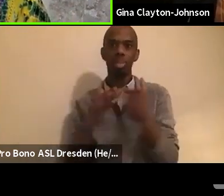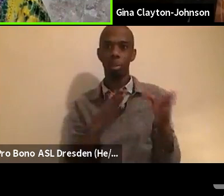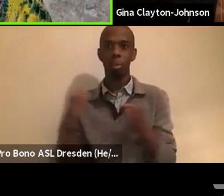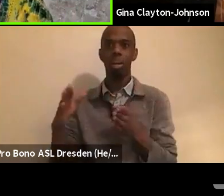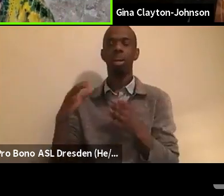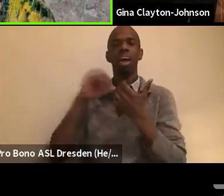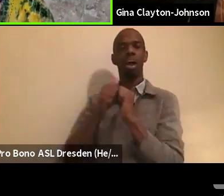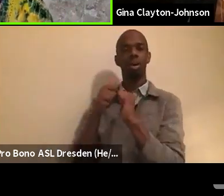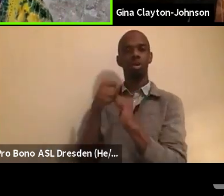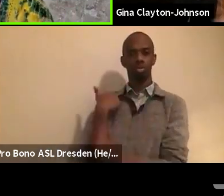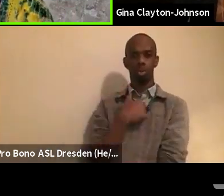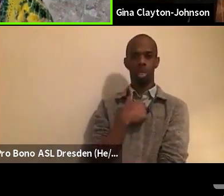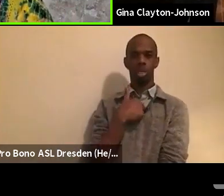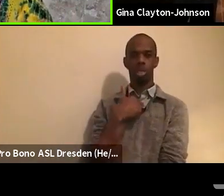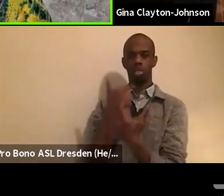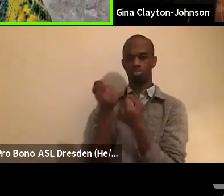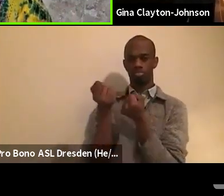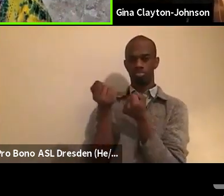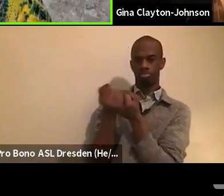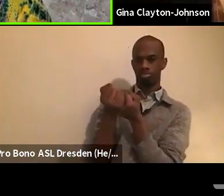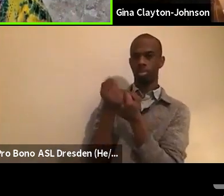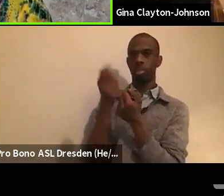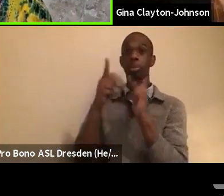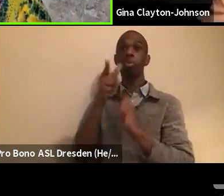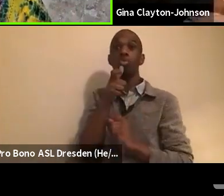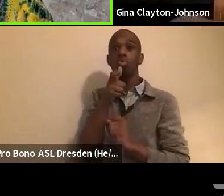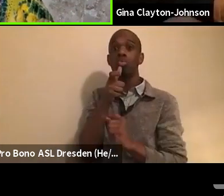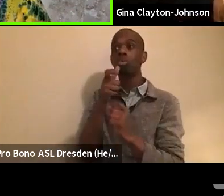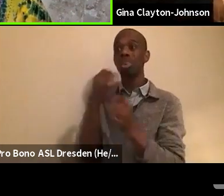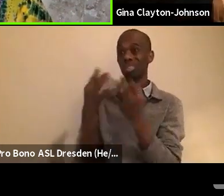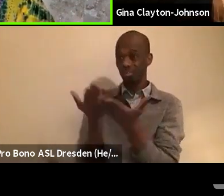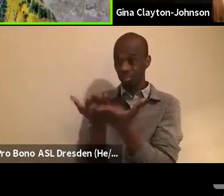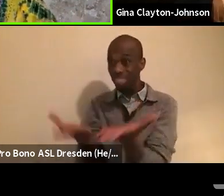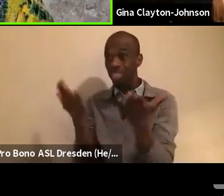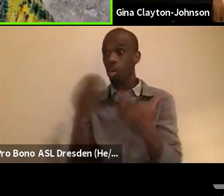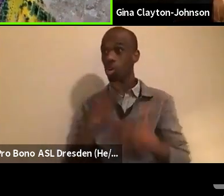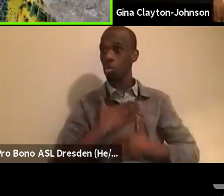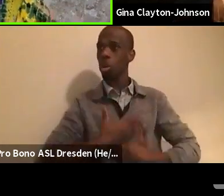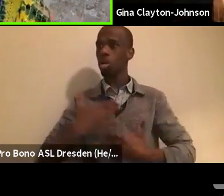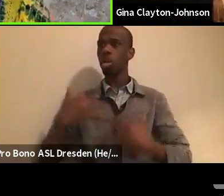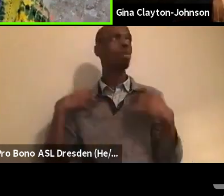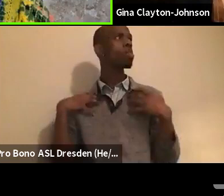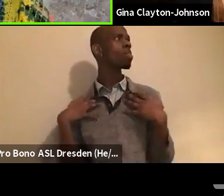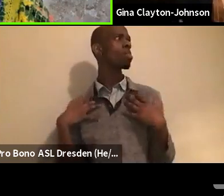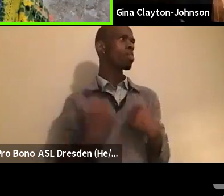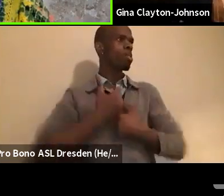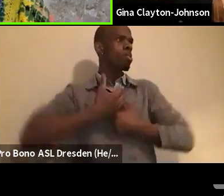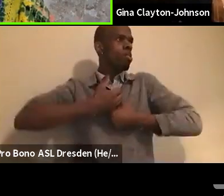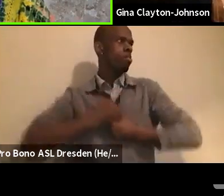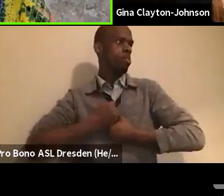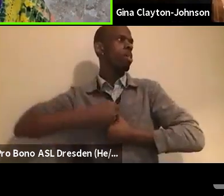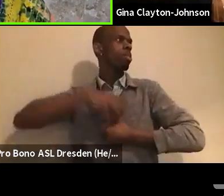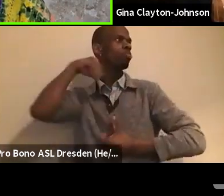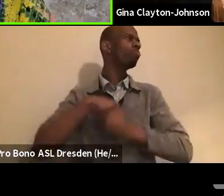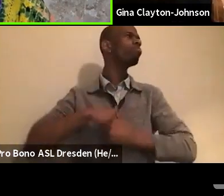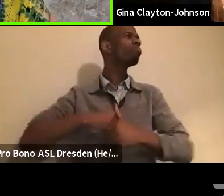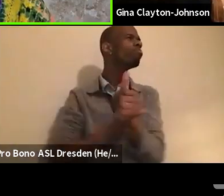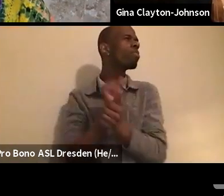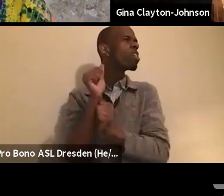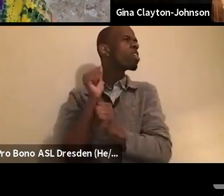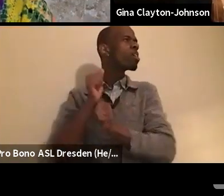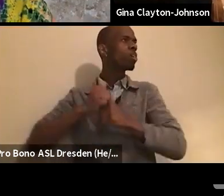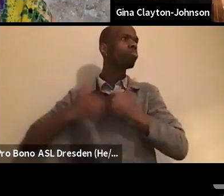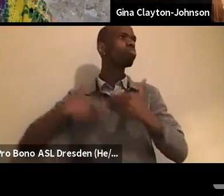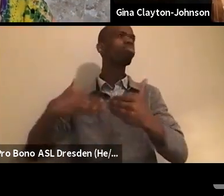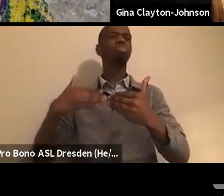flank those who are willing to be courageous like you? Uh, thank you, Dr. Mayo.